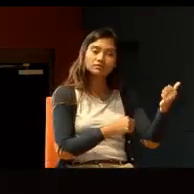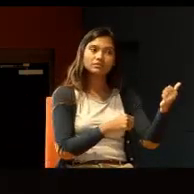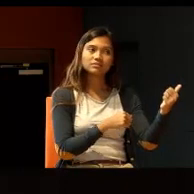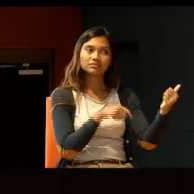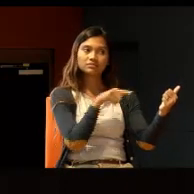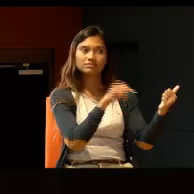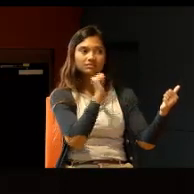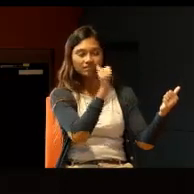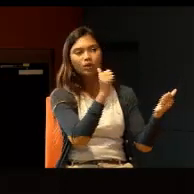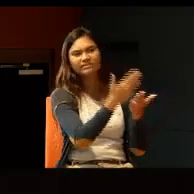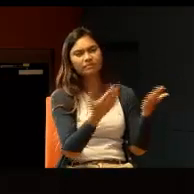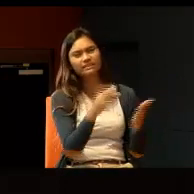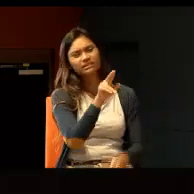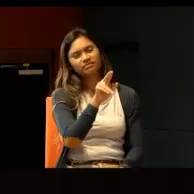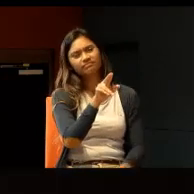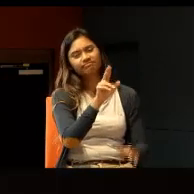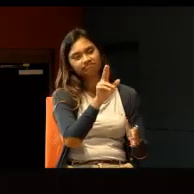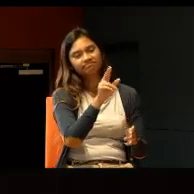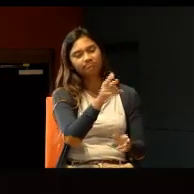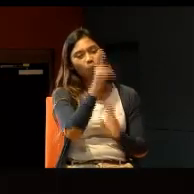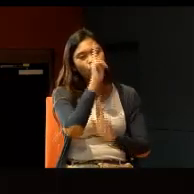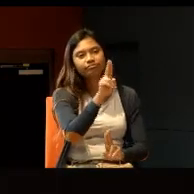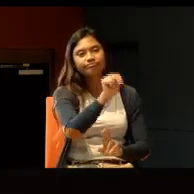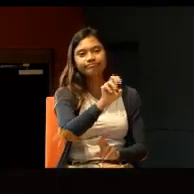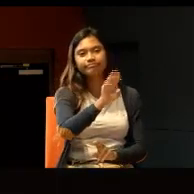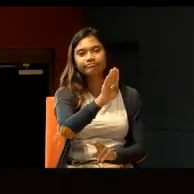something noble, but something which you do for yourself,